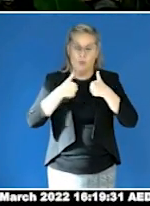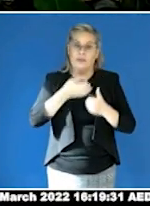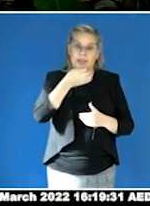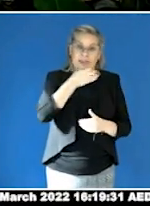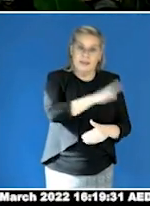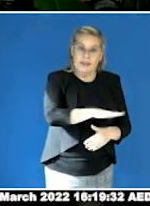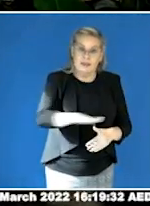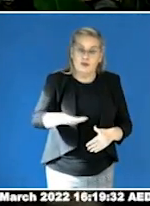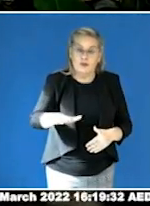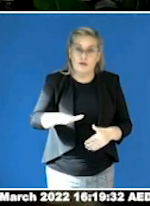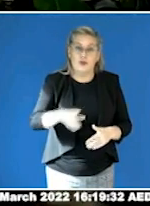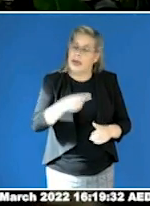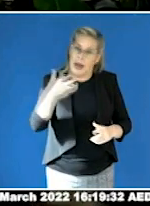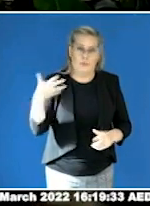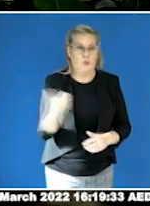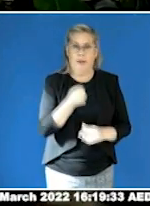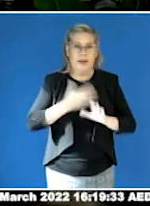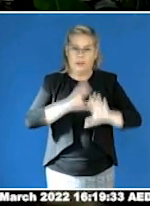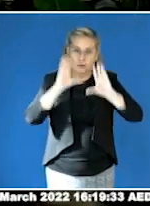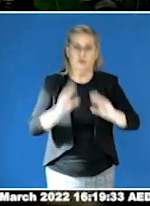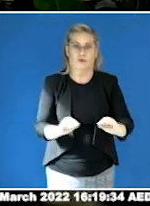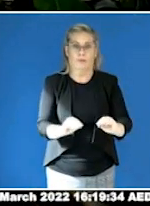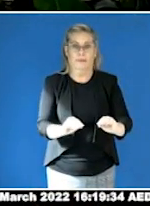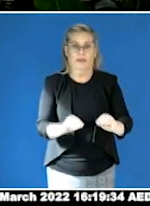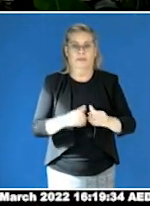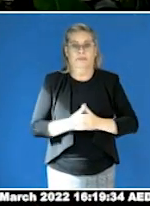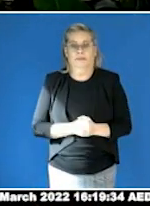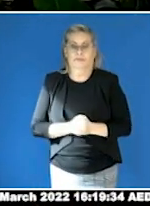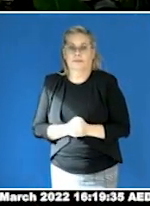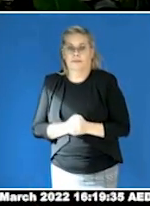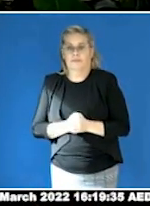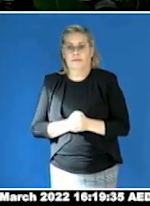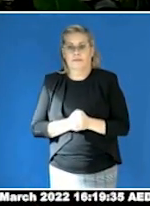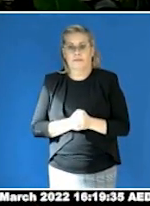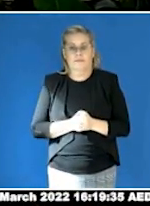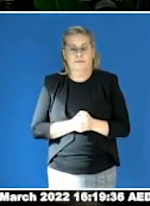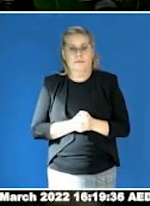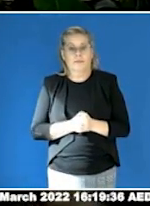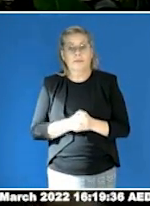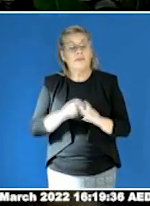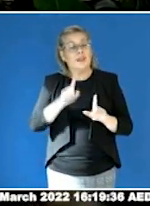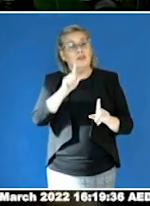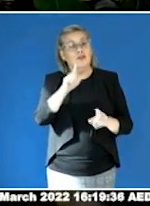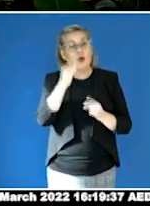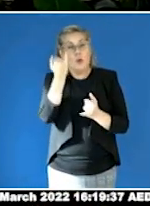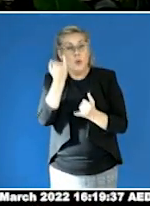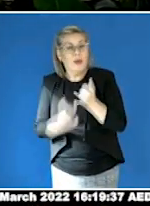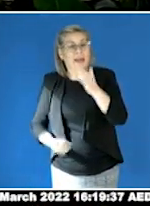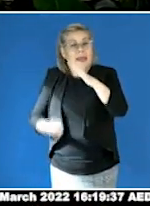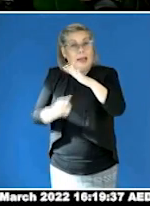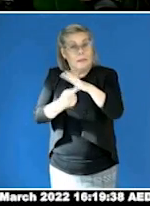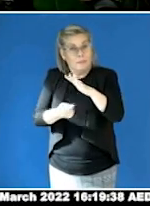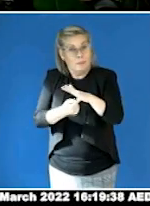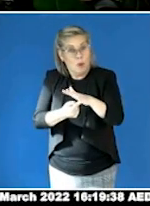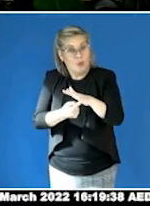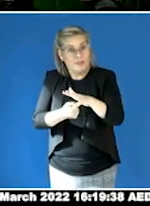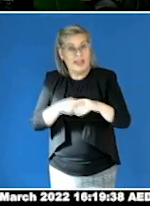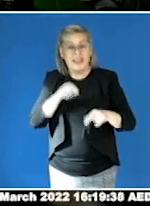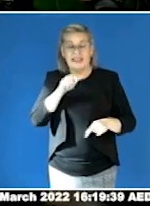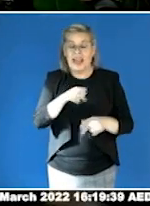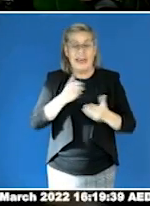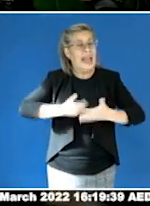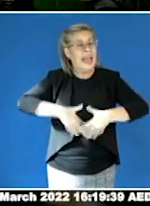the recommendations and protective measures in the world will not be effective unless society addresses the issue directly with the